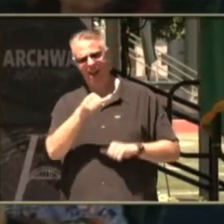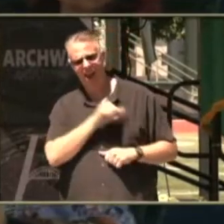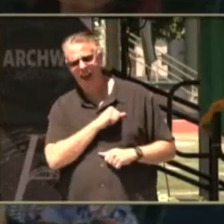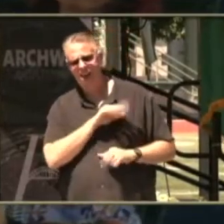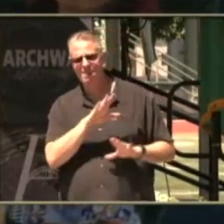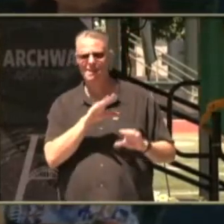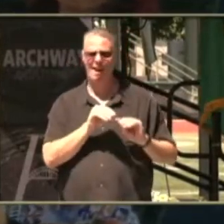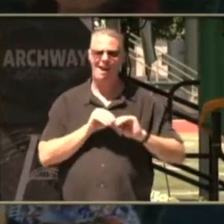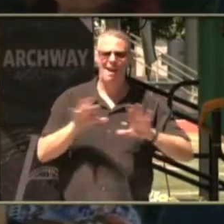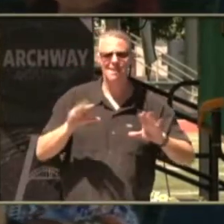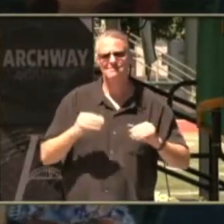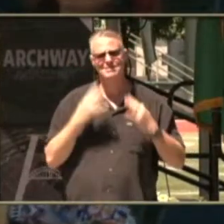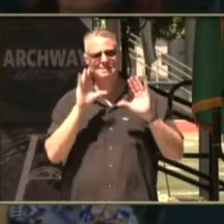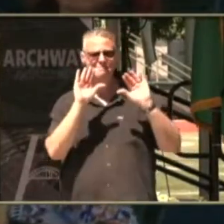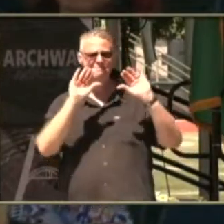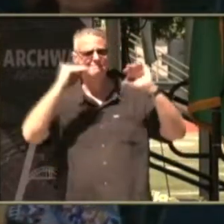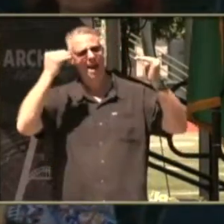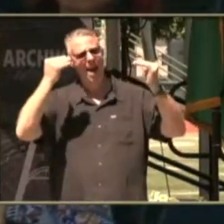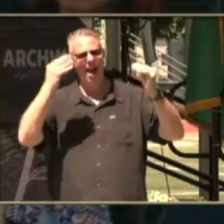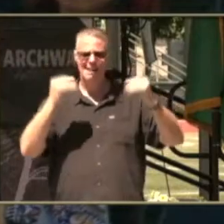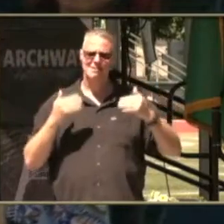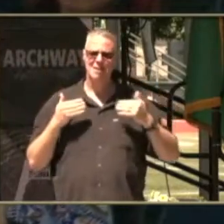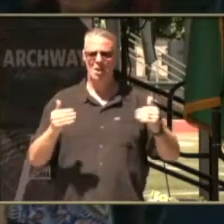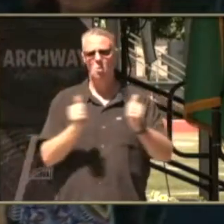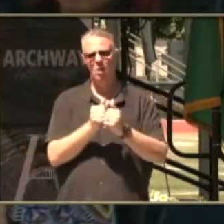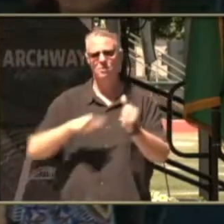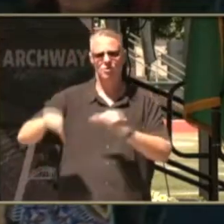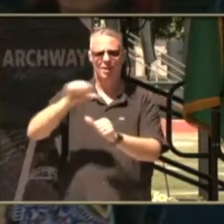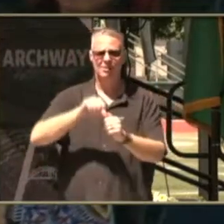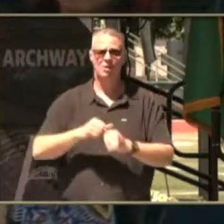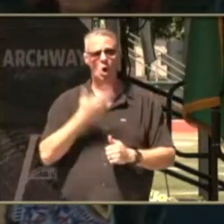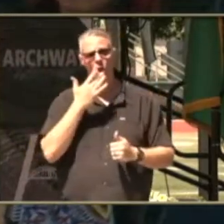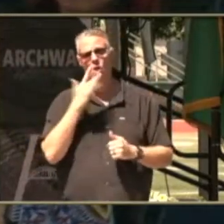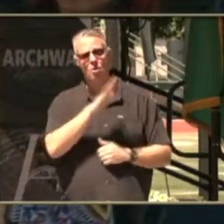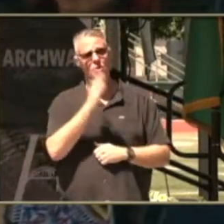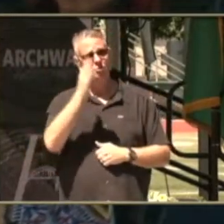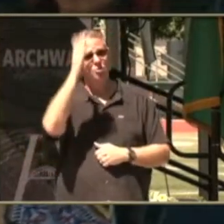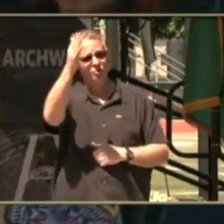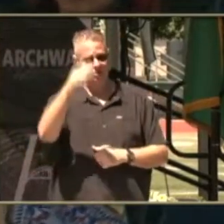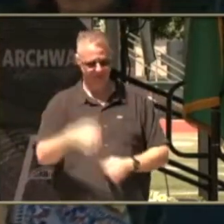to get along with everybody so good luck in your future endeavors thank